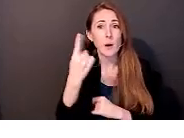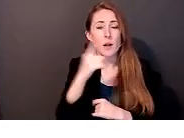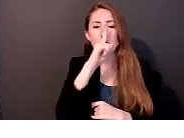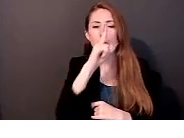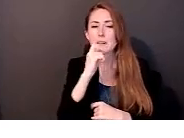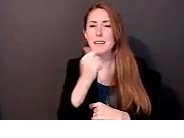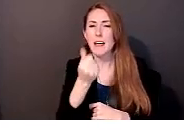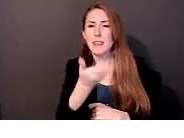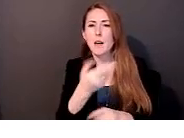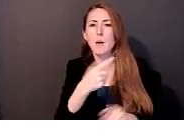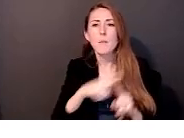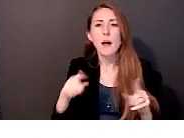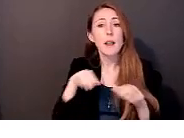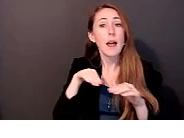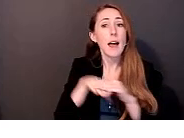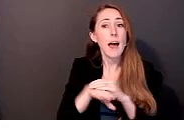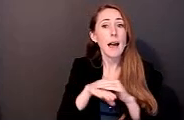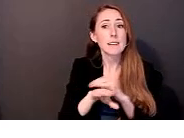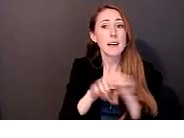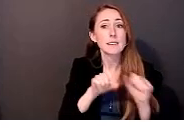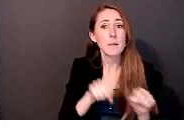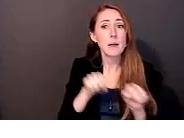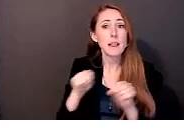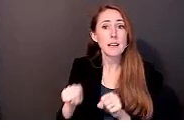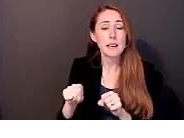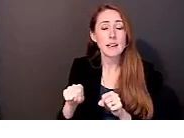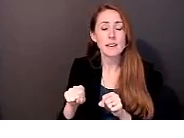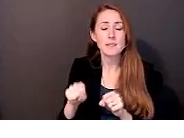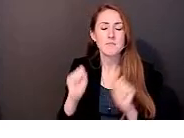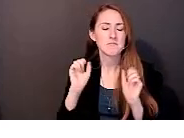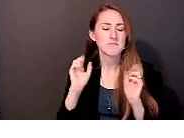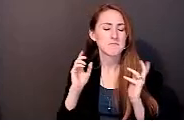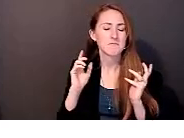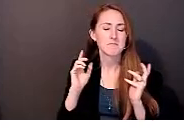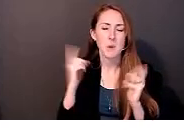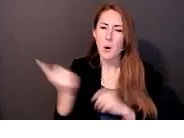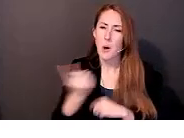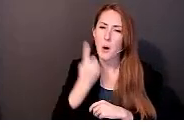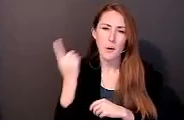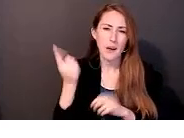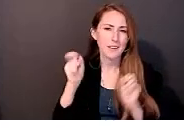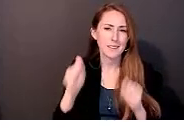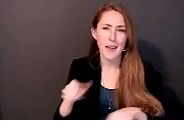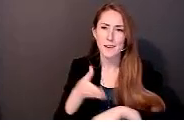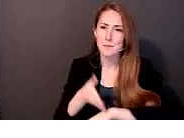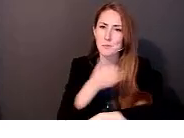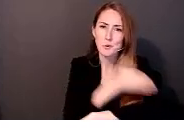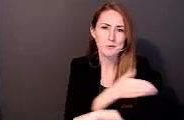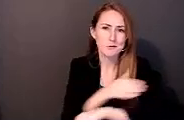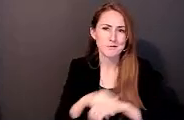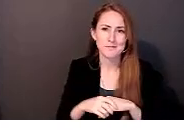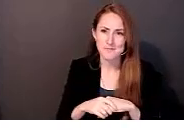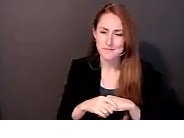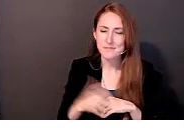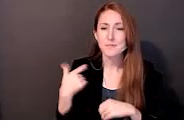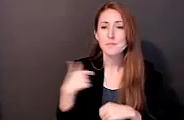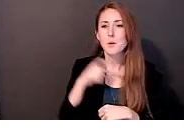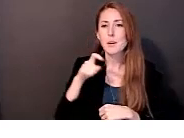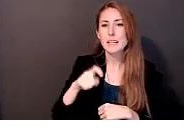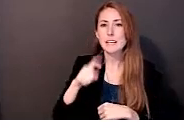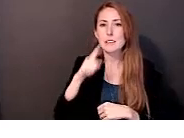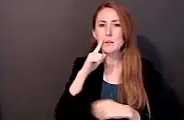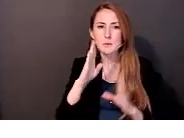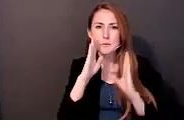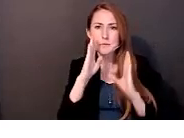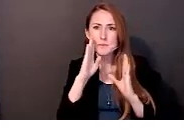accessibility, I feel, always has room for improvement. We would like to pay more attention to how we're pacing the captions on